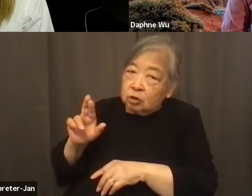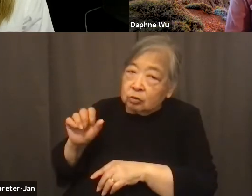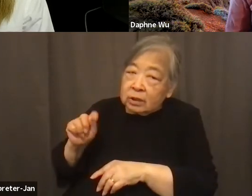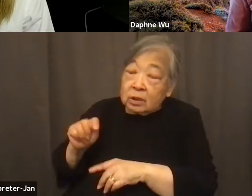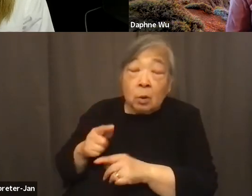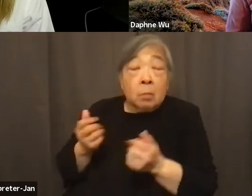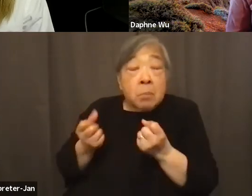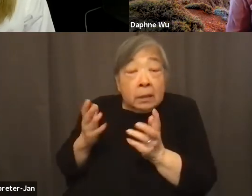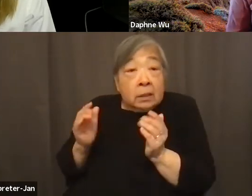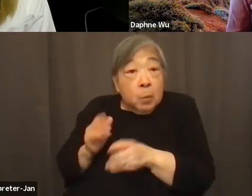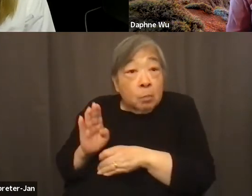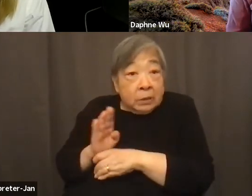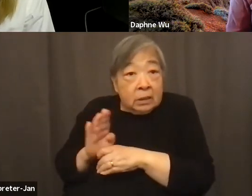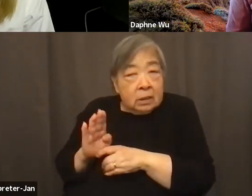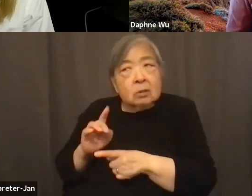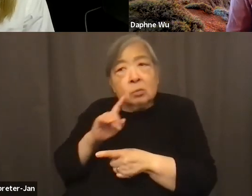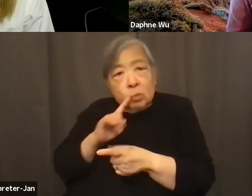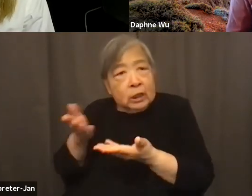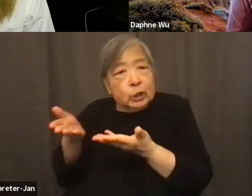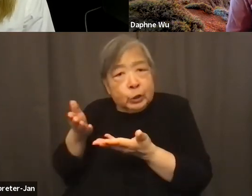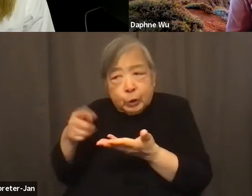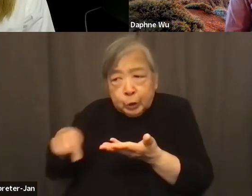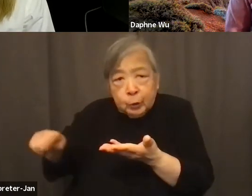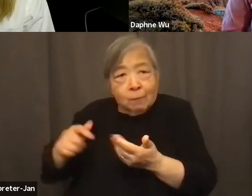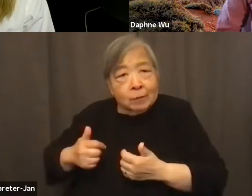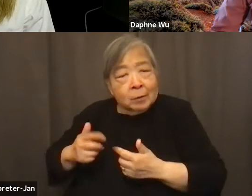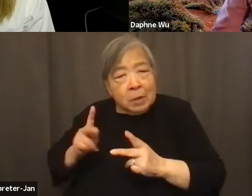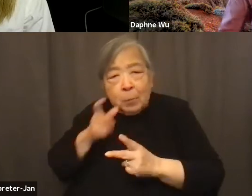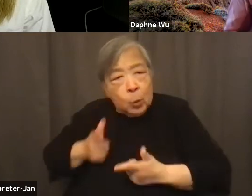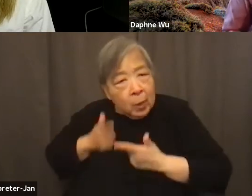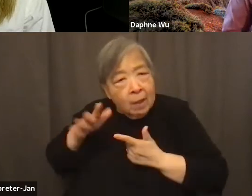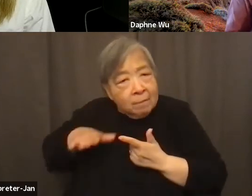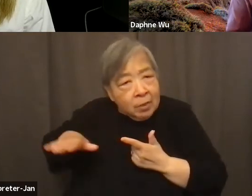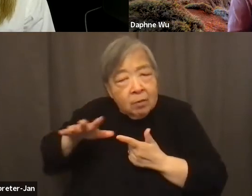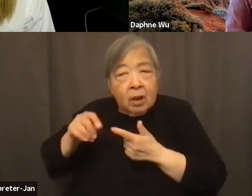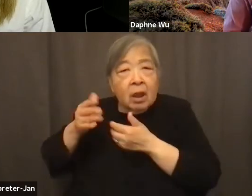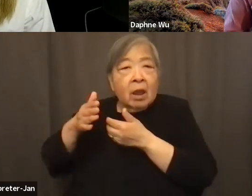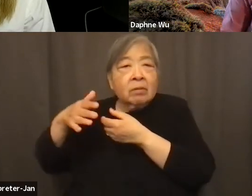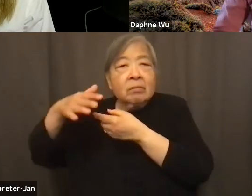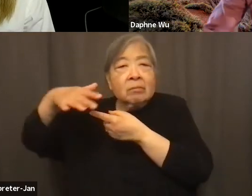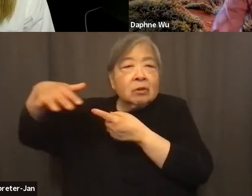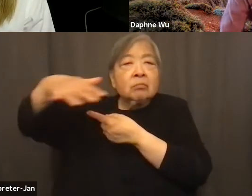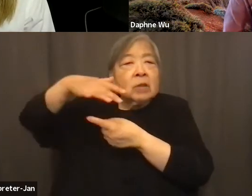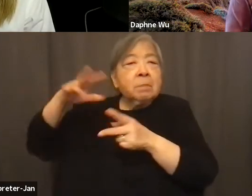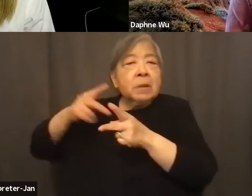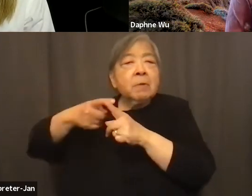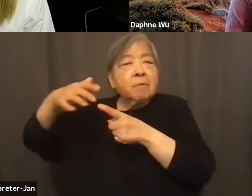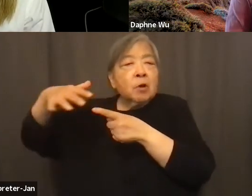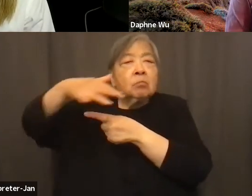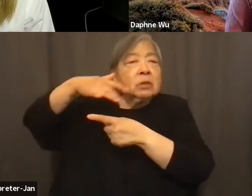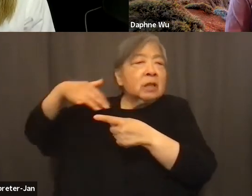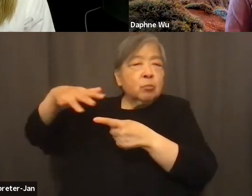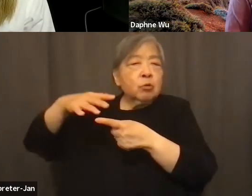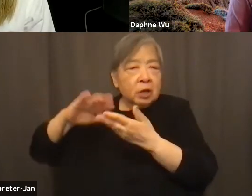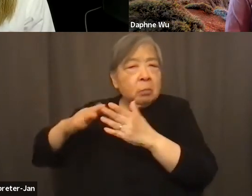of the small businesses there really serve the residents and neighboring communities or folks from neighboring communities. And